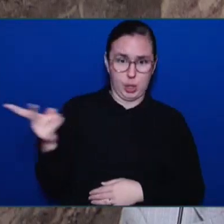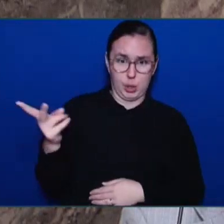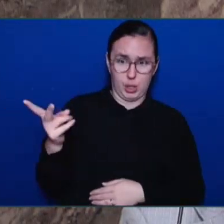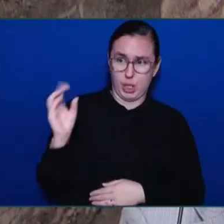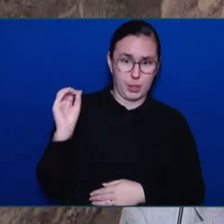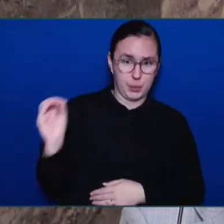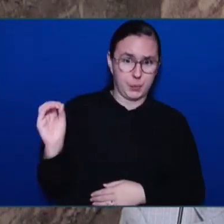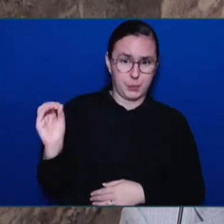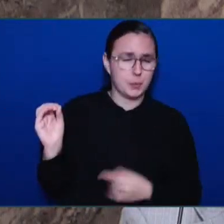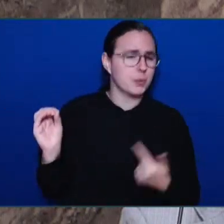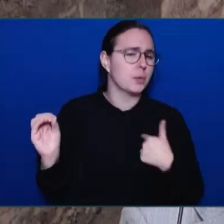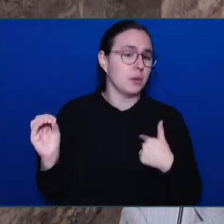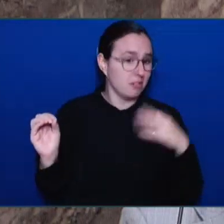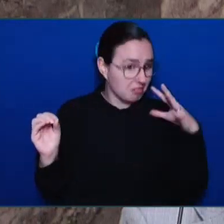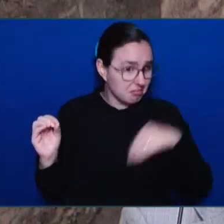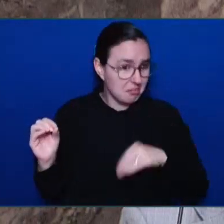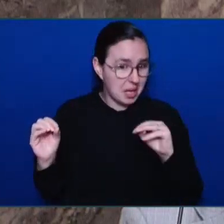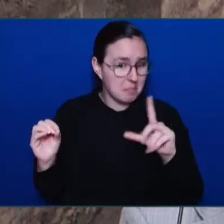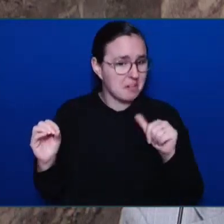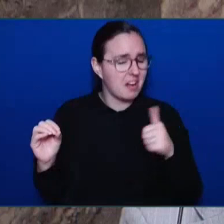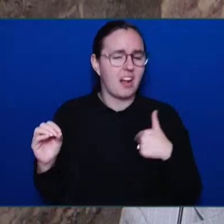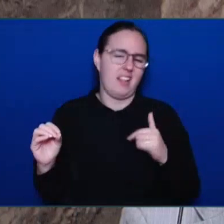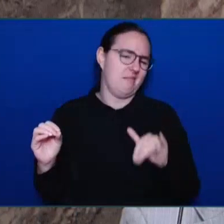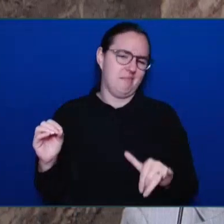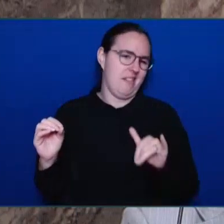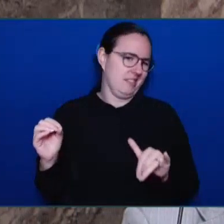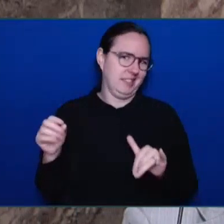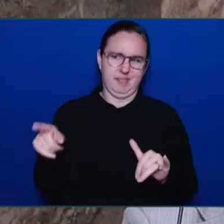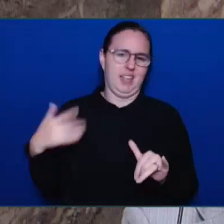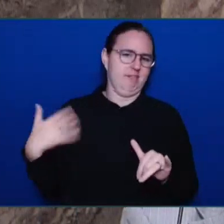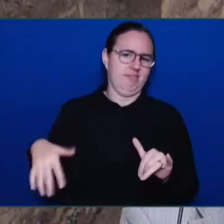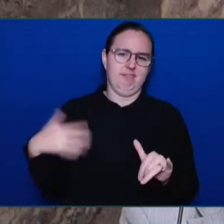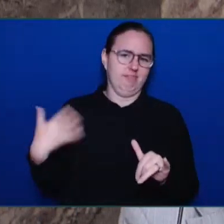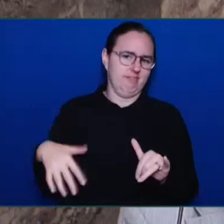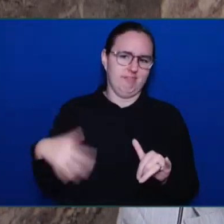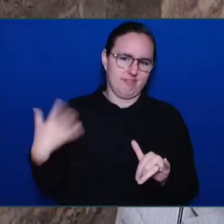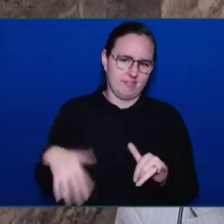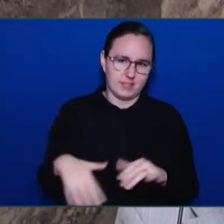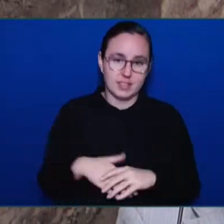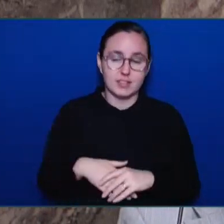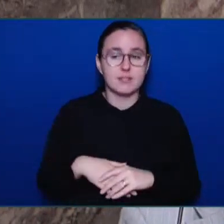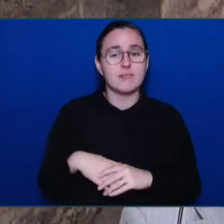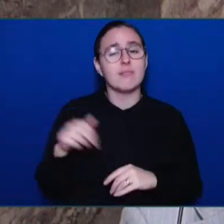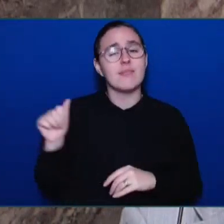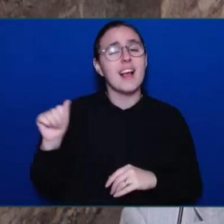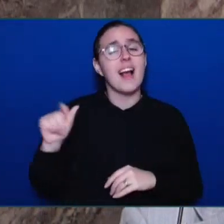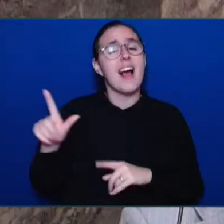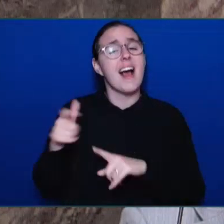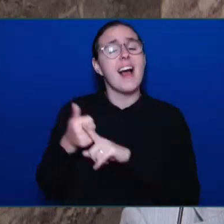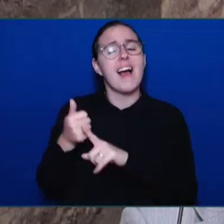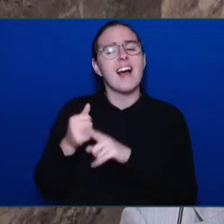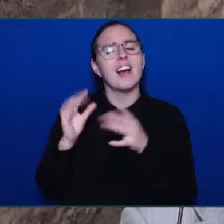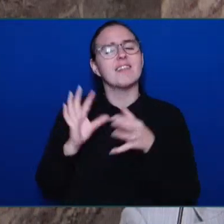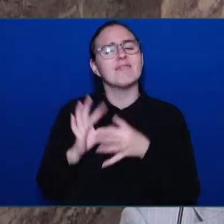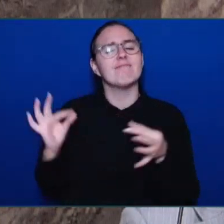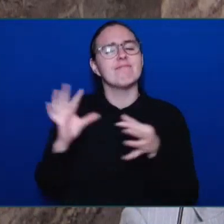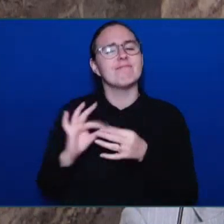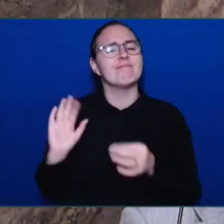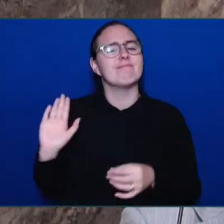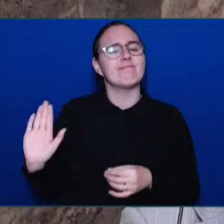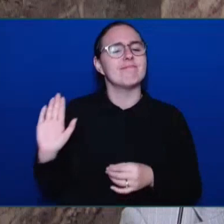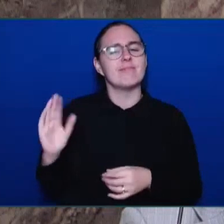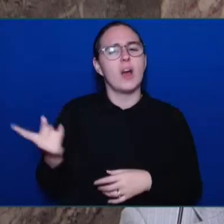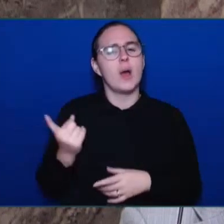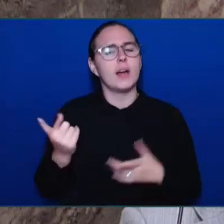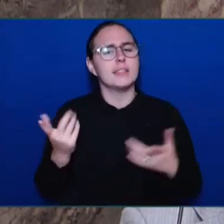You know, Al always said, Mr. Speaker, that he was supposed to pass before Donna. I was kind of pissed off,